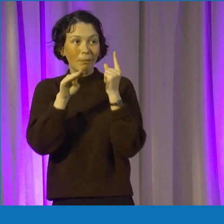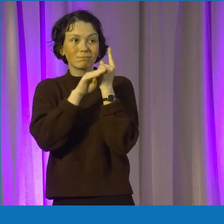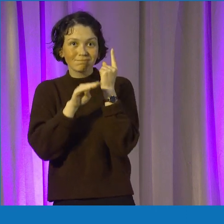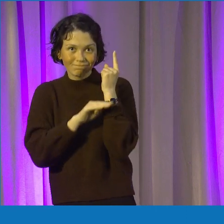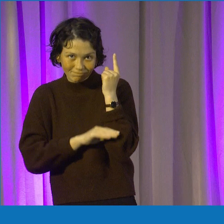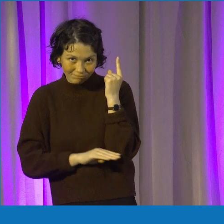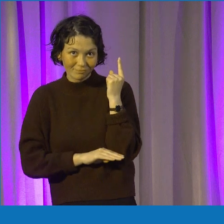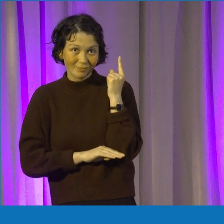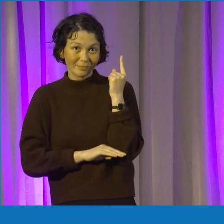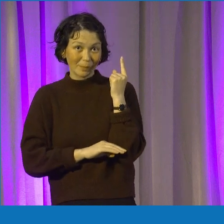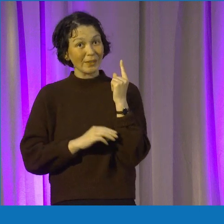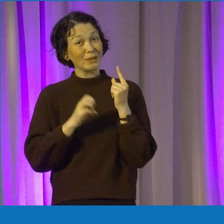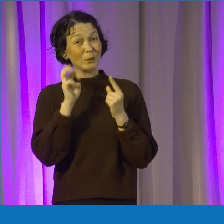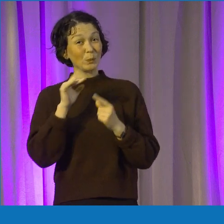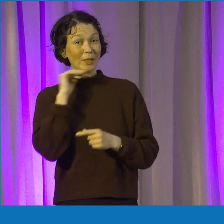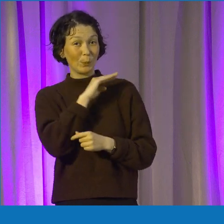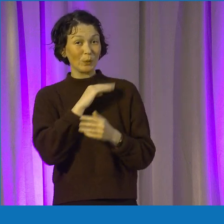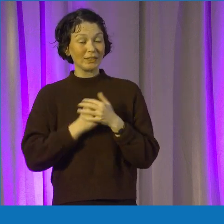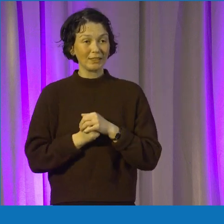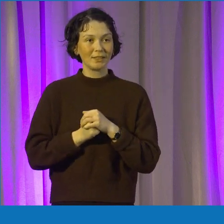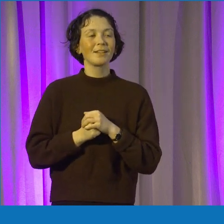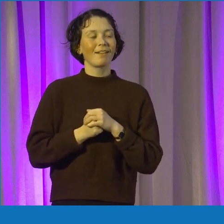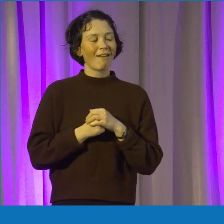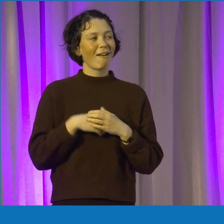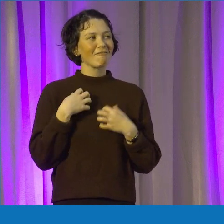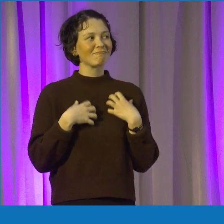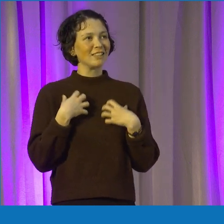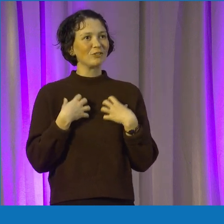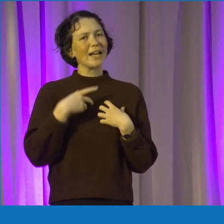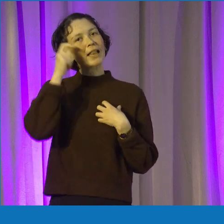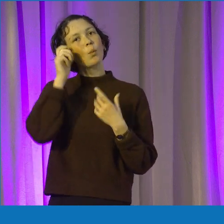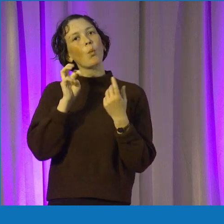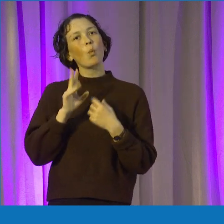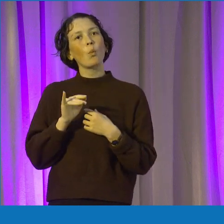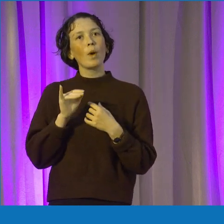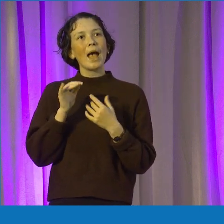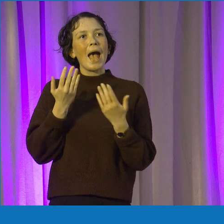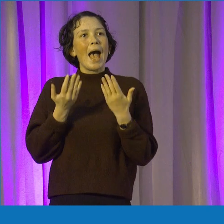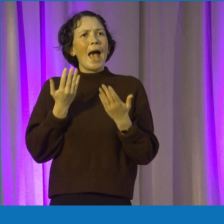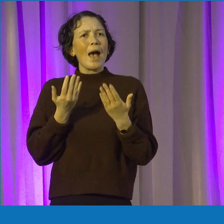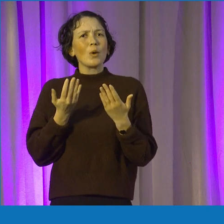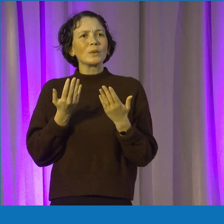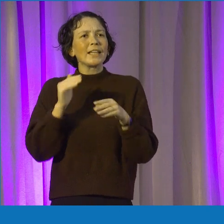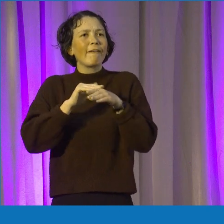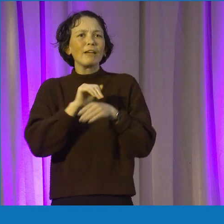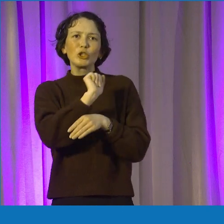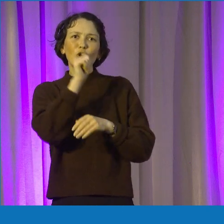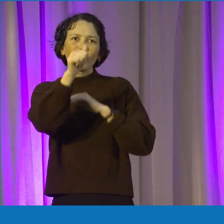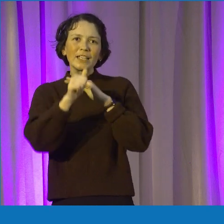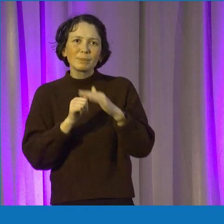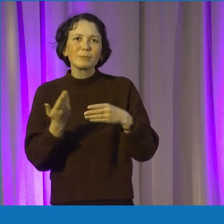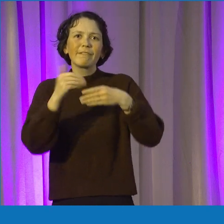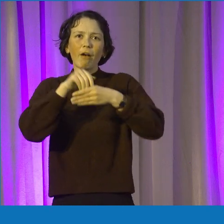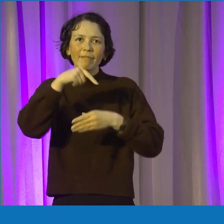of giving back, I'd be curious to you guys how it has reciprocated for you involving yourselves in the entrepreneurial space,